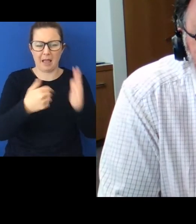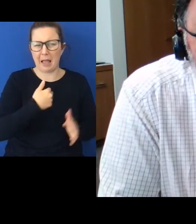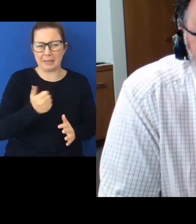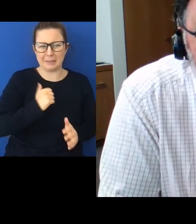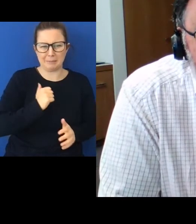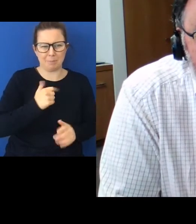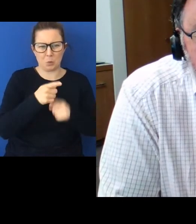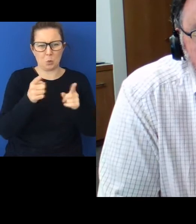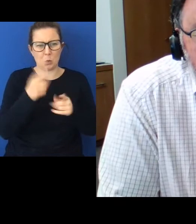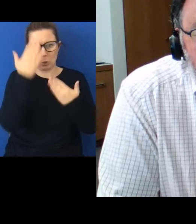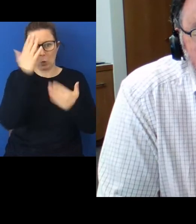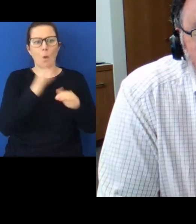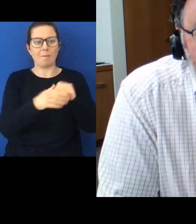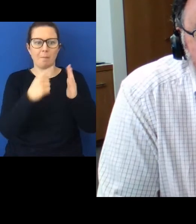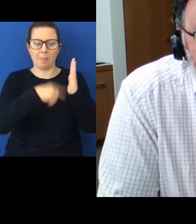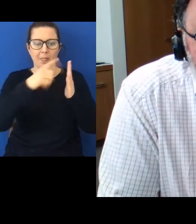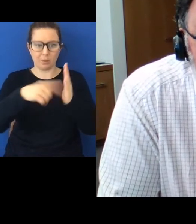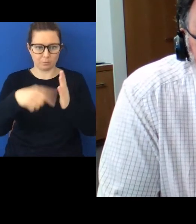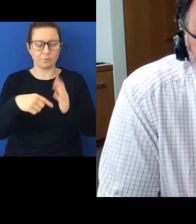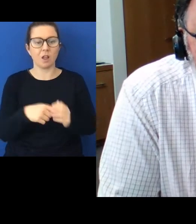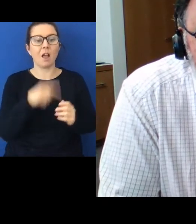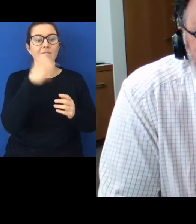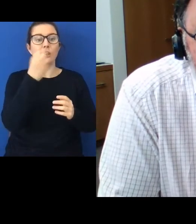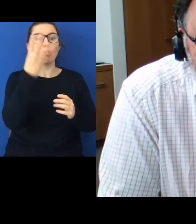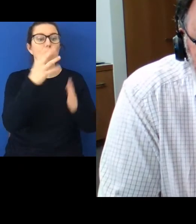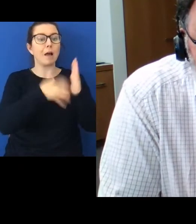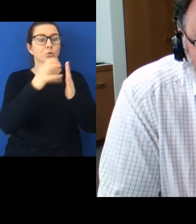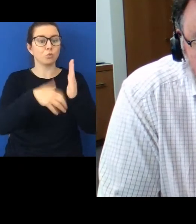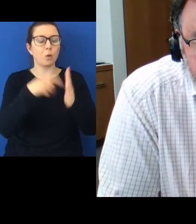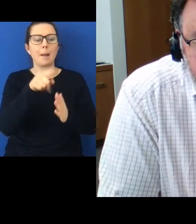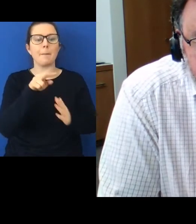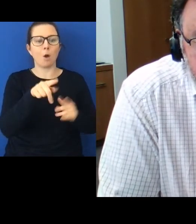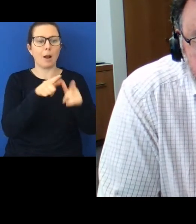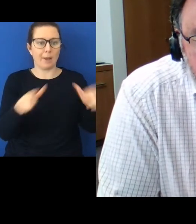won't have been told about this. The Treaty has three articles, and it is bilingual.